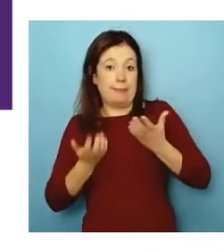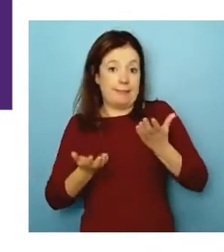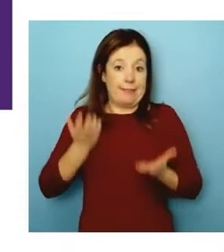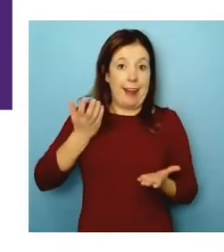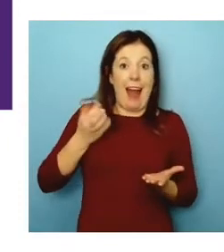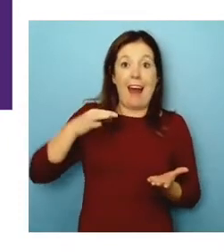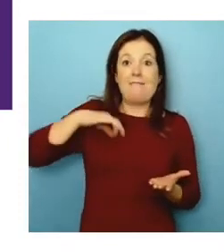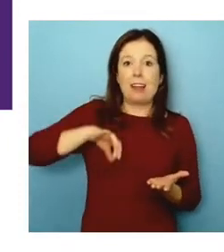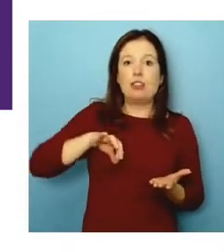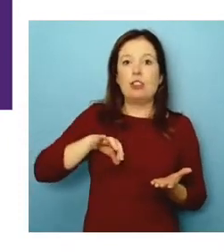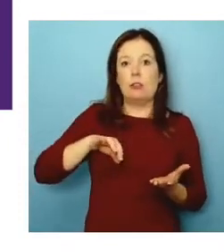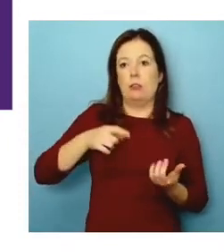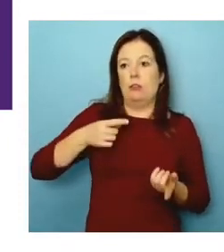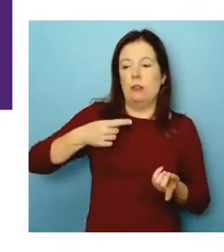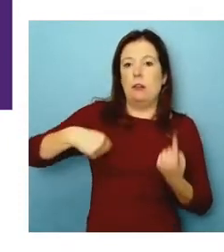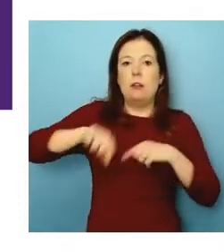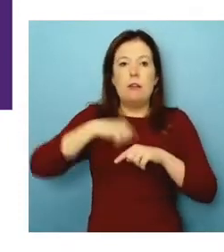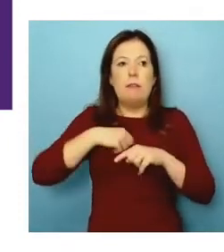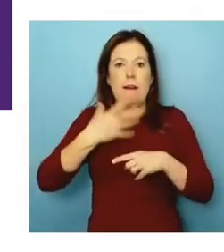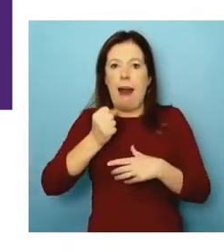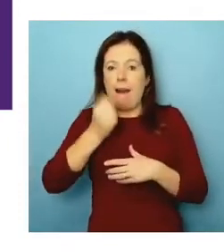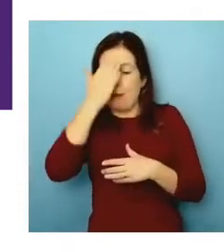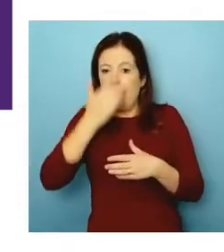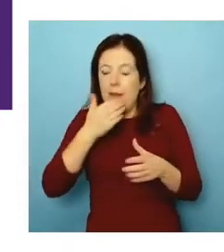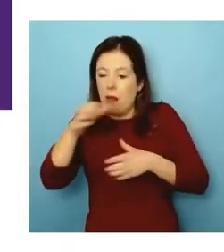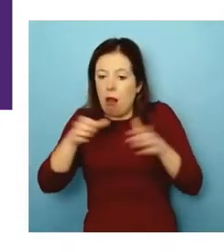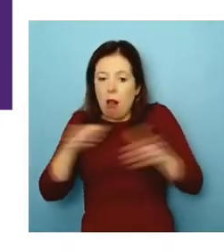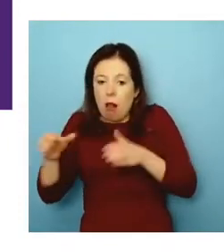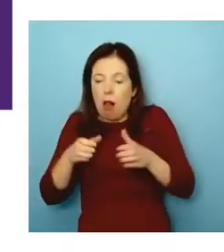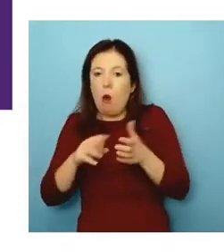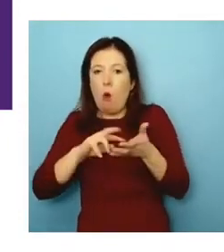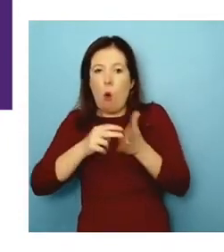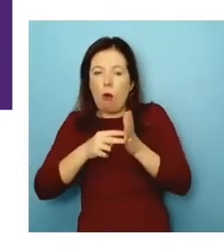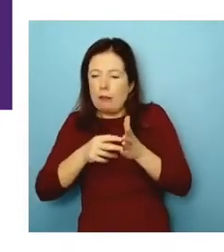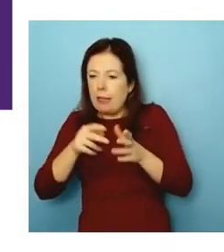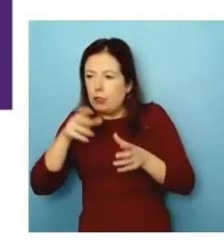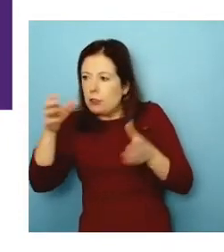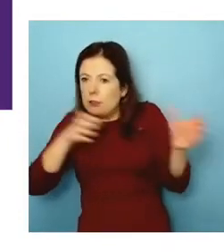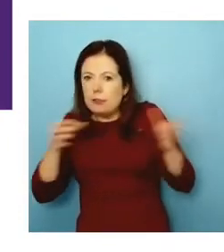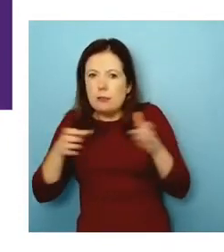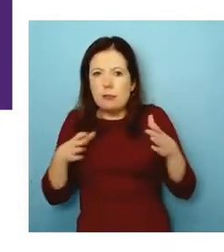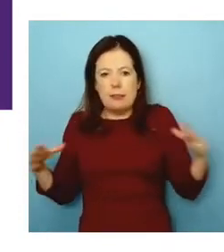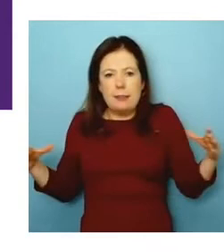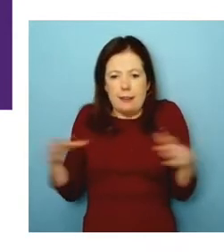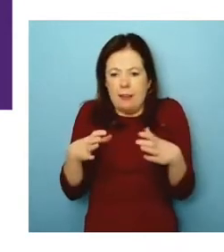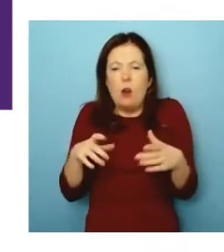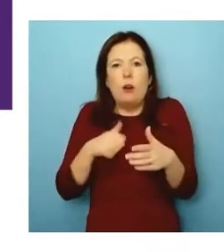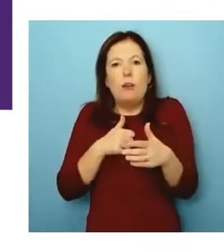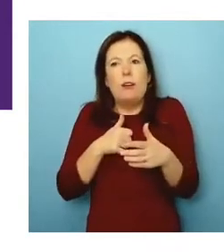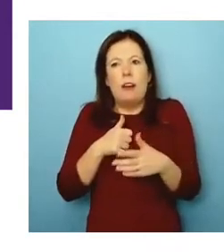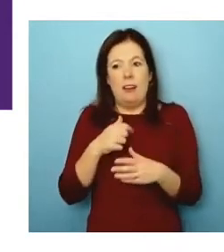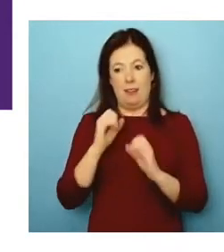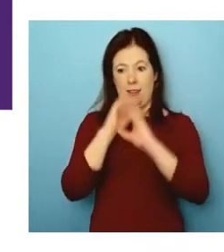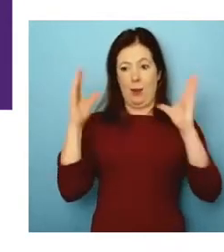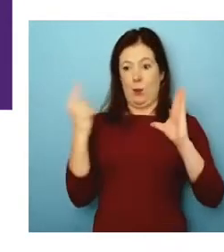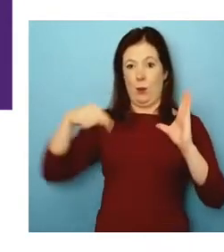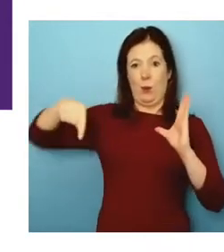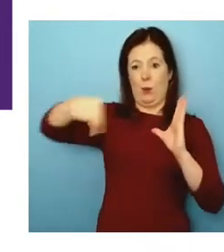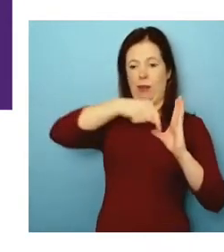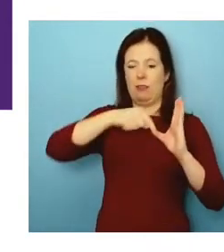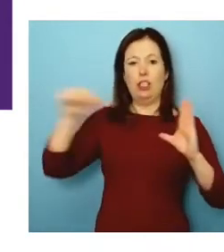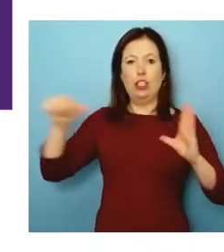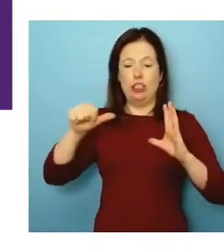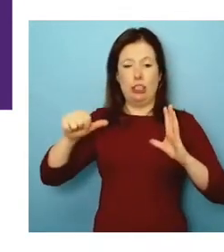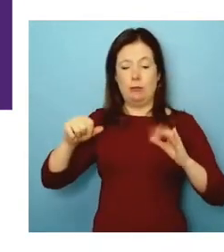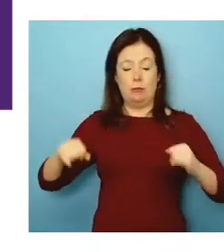we're putting together an unusual mix of people and organizations that normally would be an explosion. But because of having an inclusive design